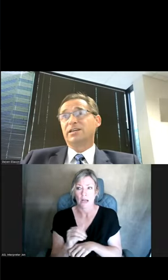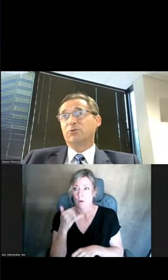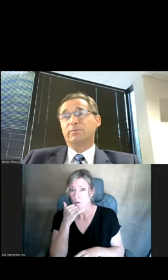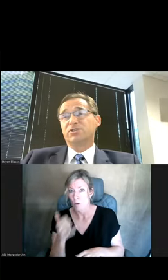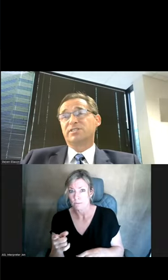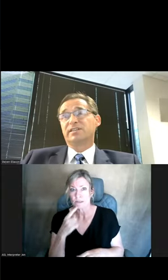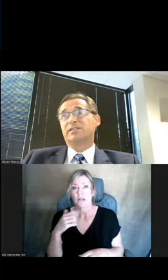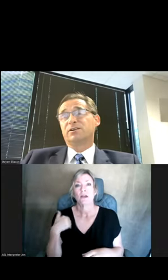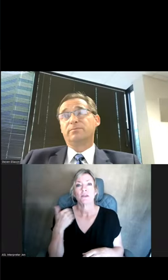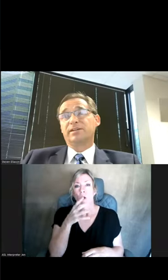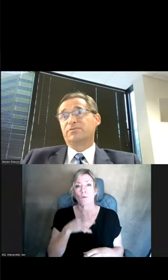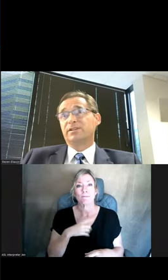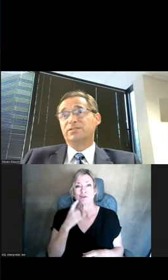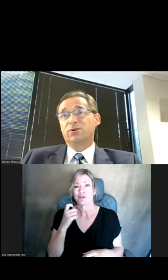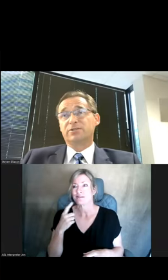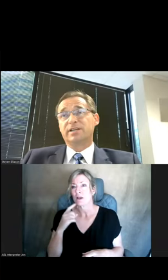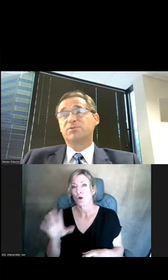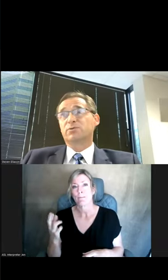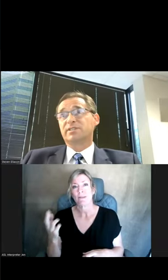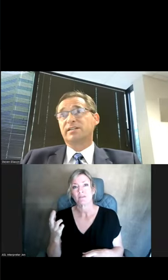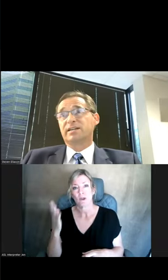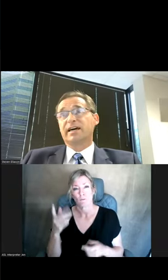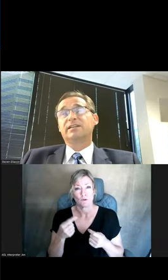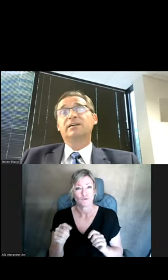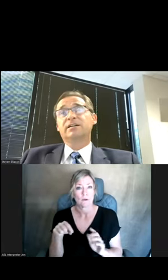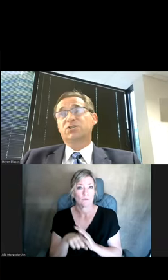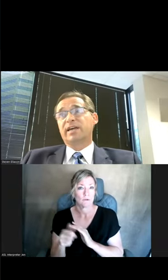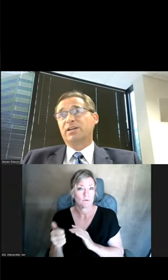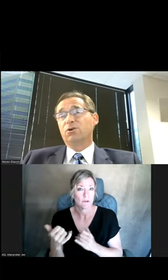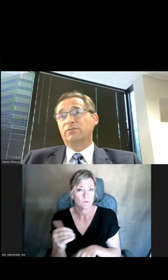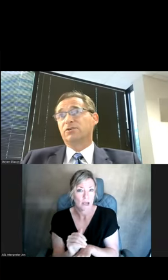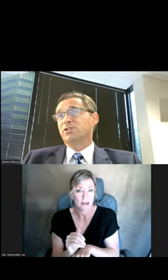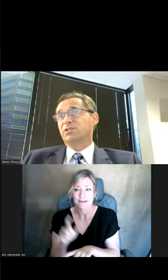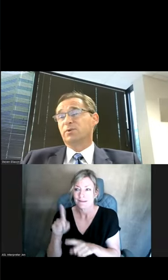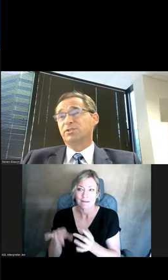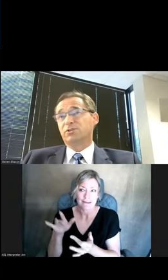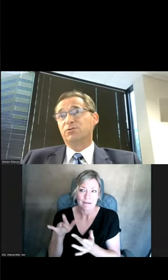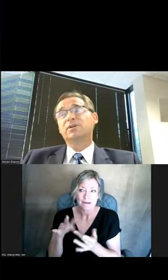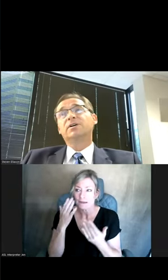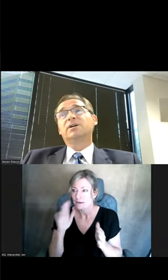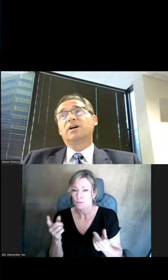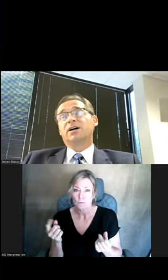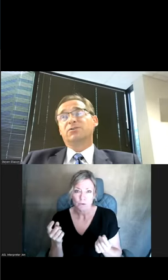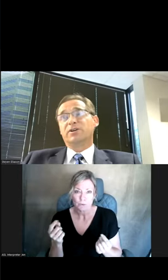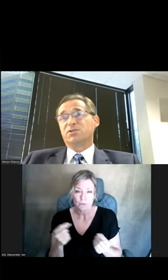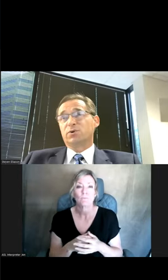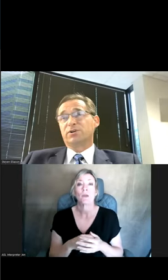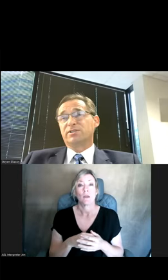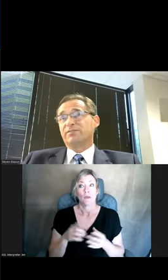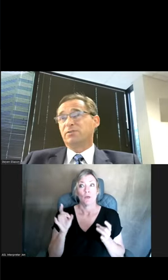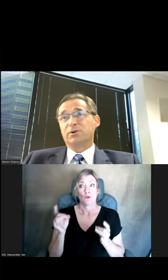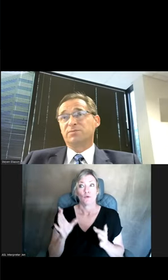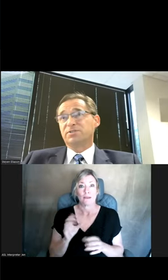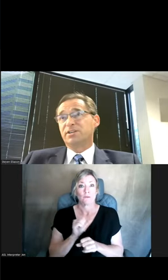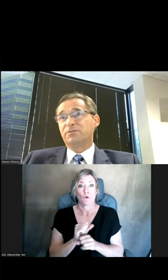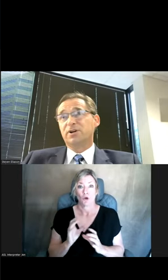a young woman just said that her best friend's going to attempt suicide tonight. She can't get a hold of her, and she doesn't know what to do. The crisis workers